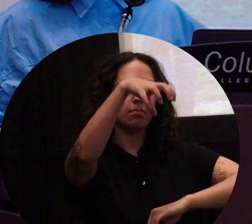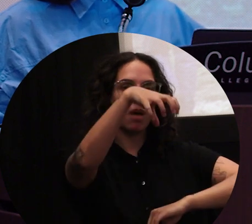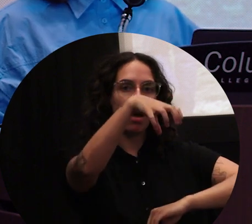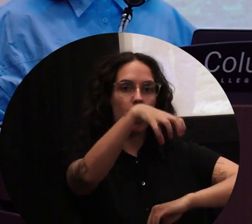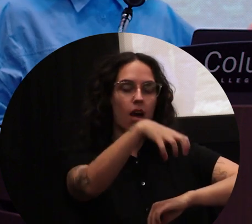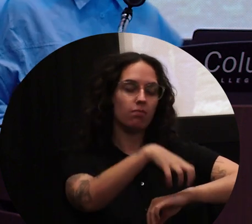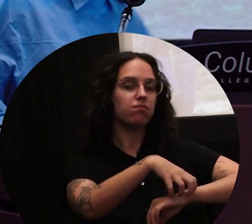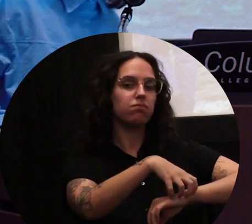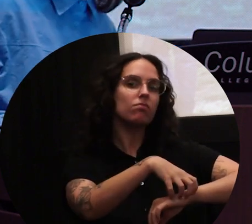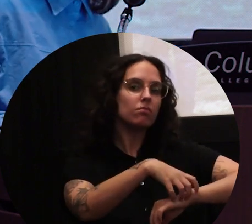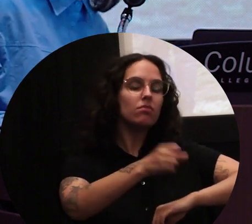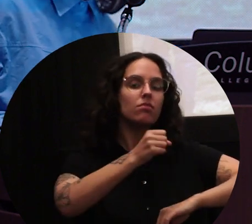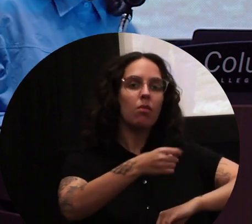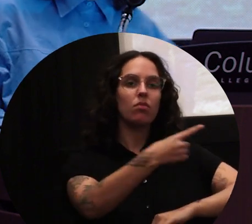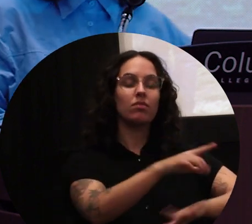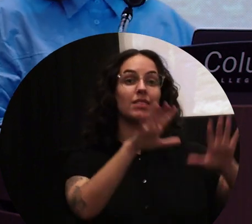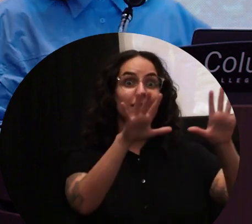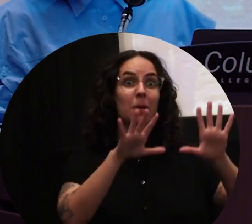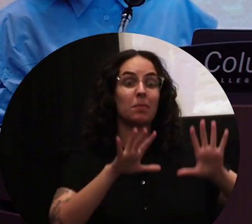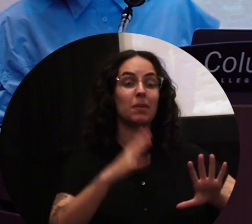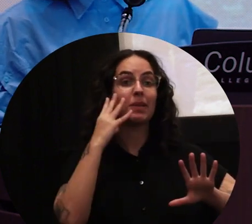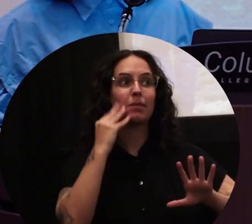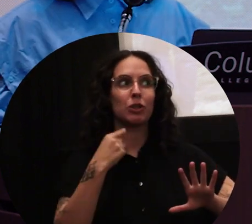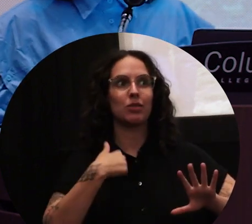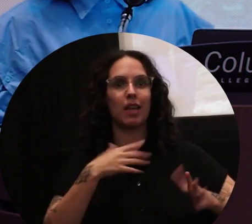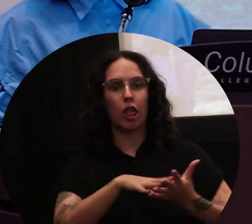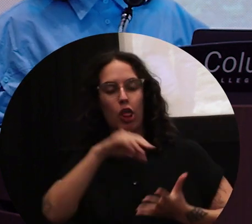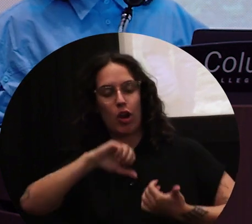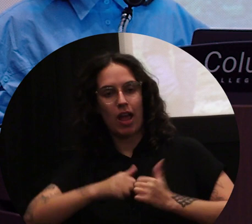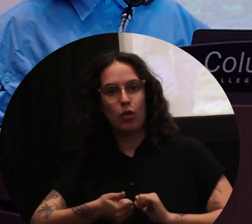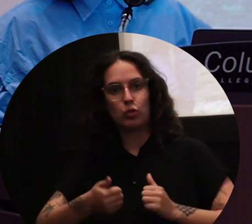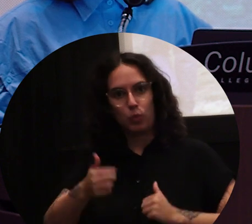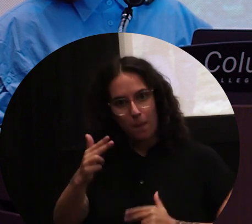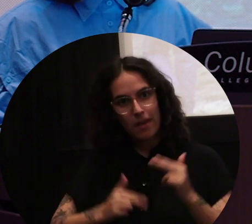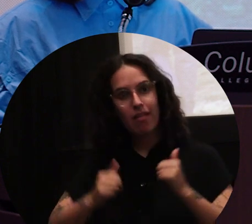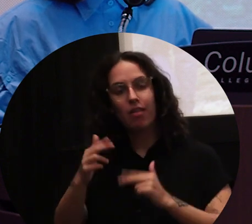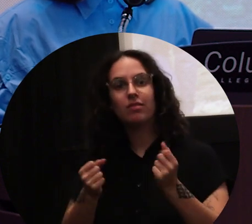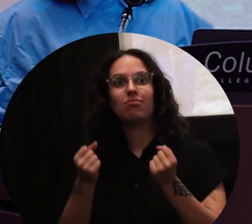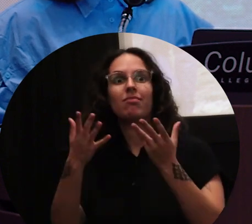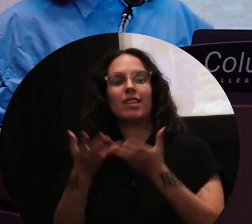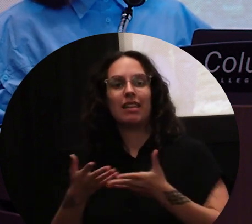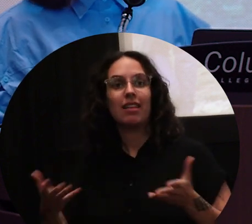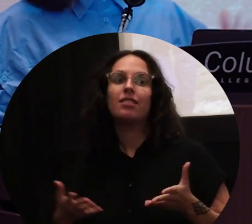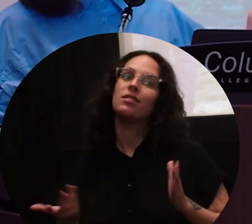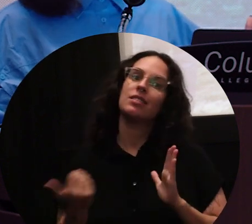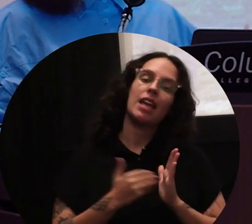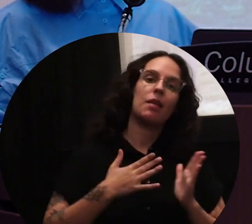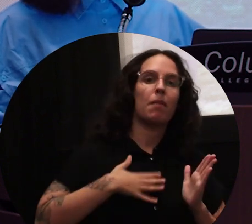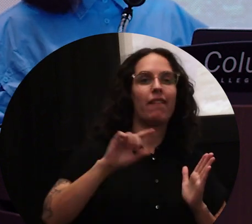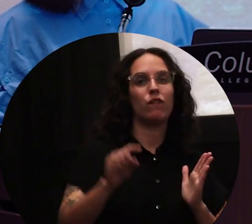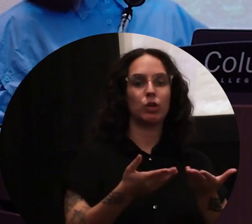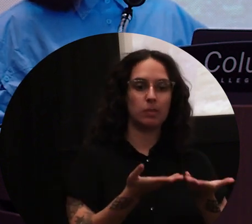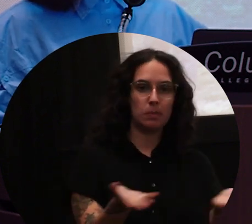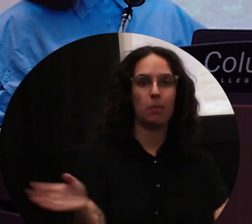and great experience. I learned how to build a lot of things. Like I mentioned, this is my first public art and I was on site building.